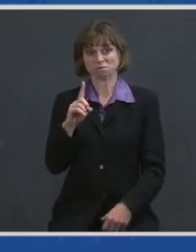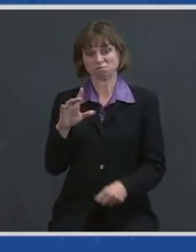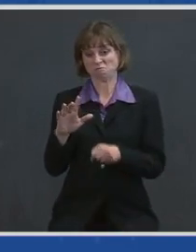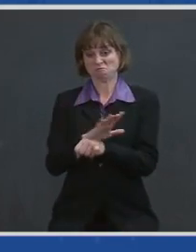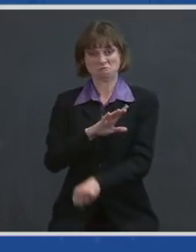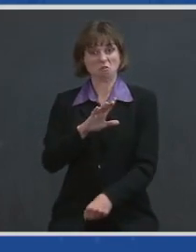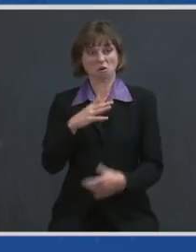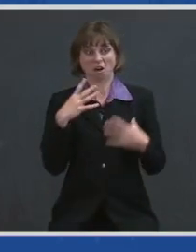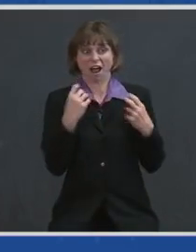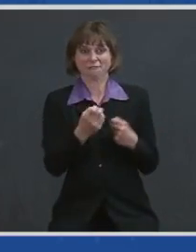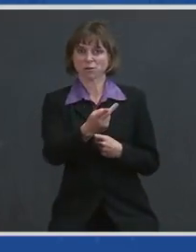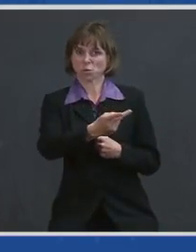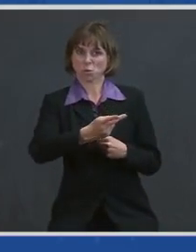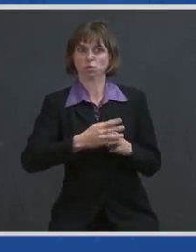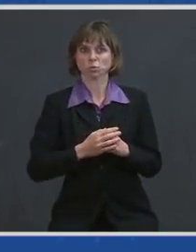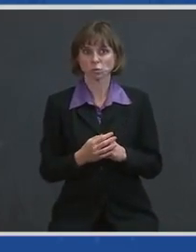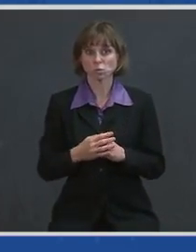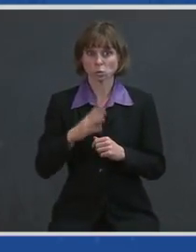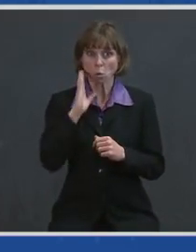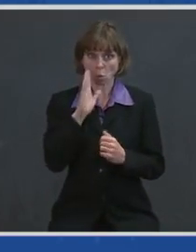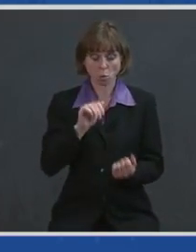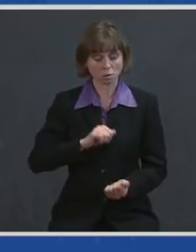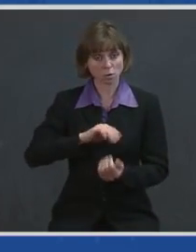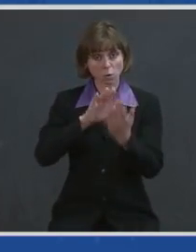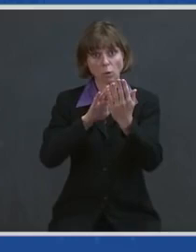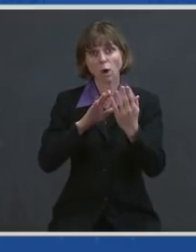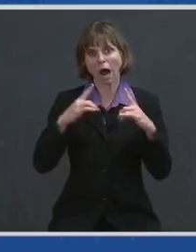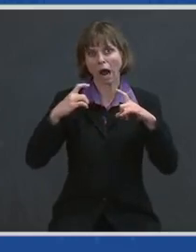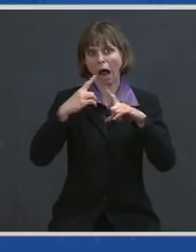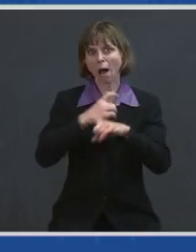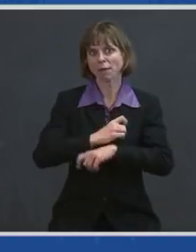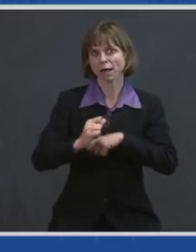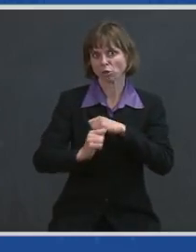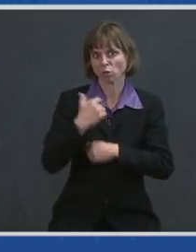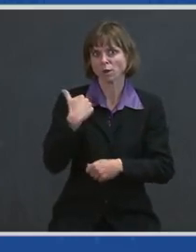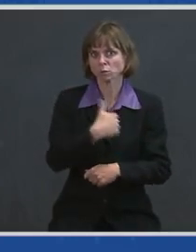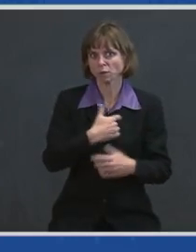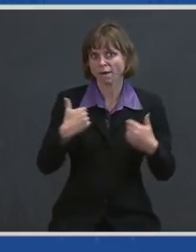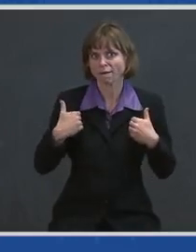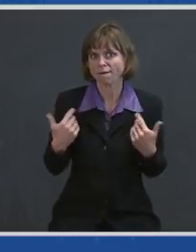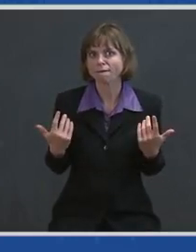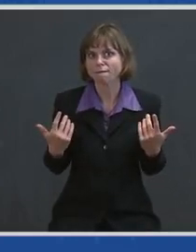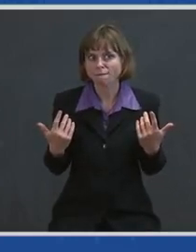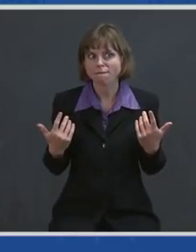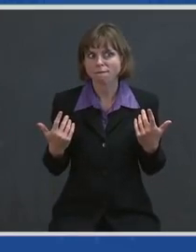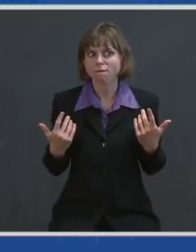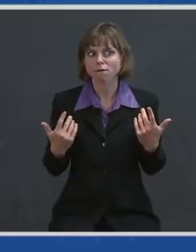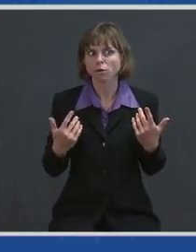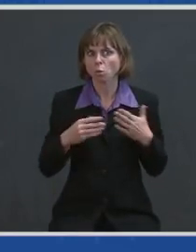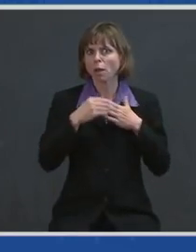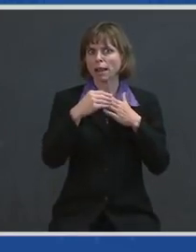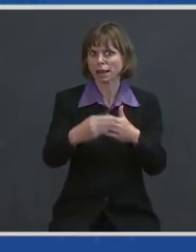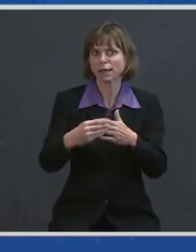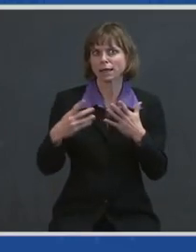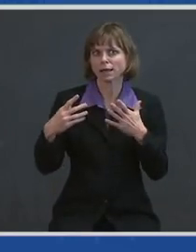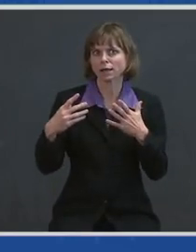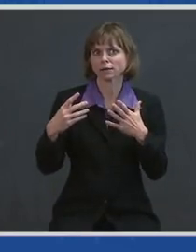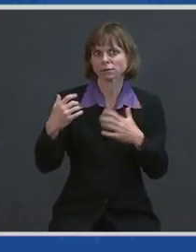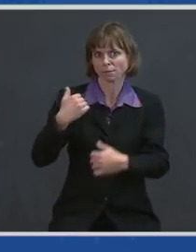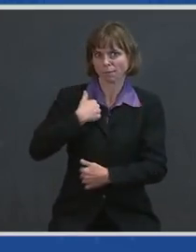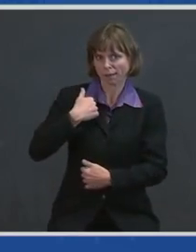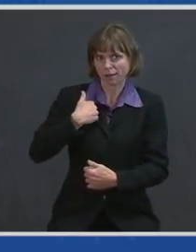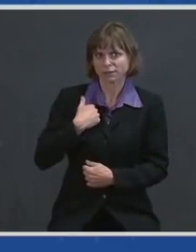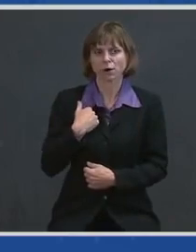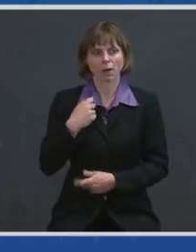them to address the complex threats we face to help lead our troops and to keep our nation